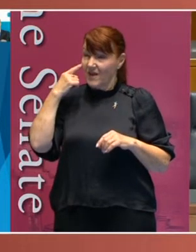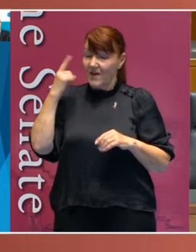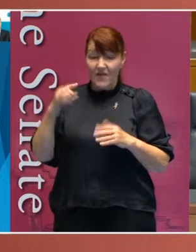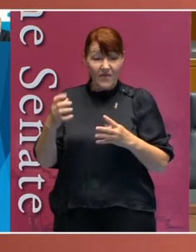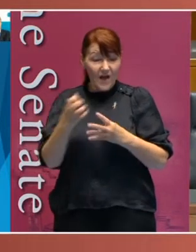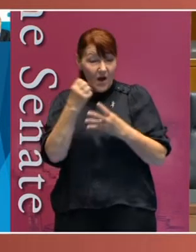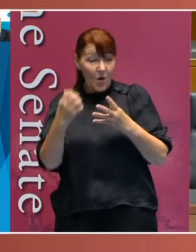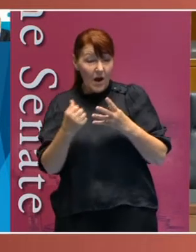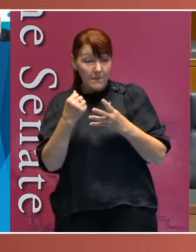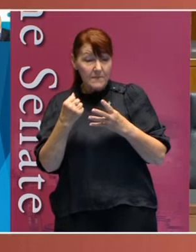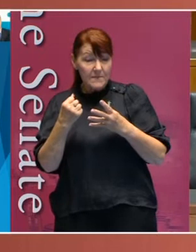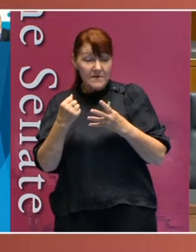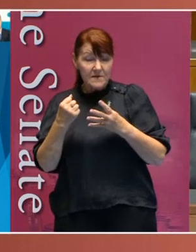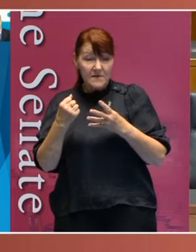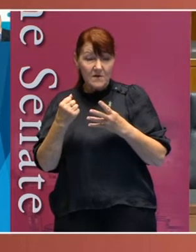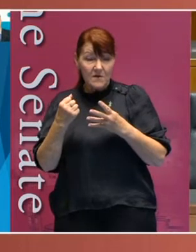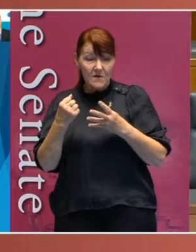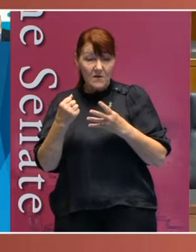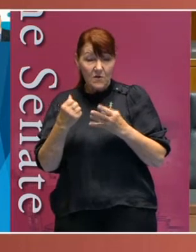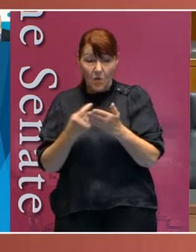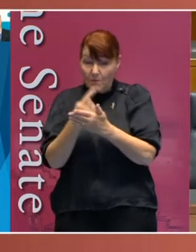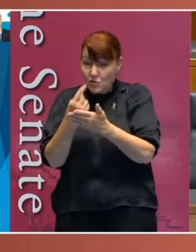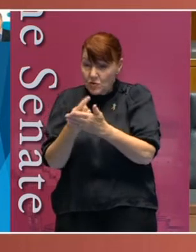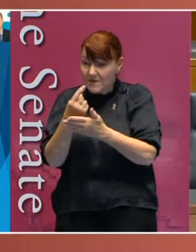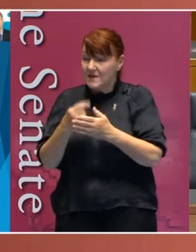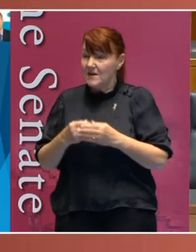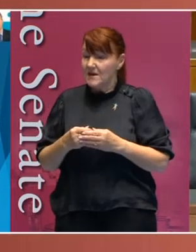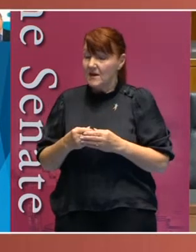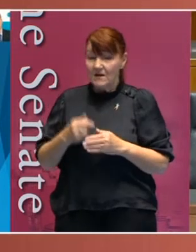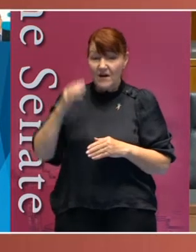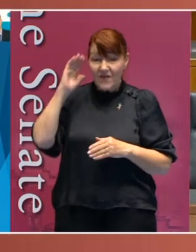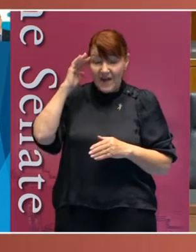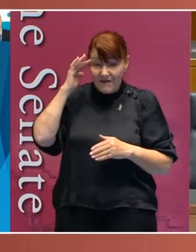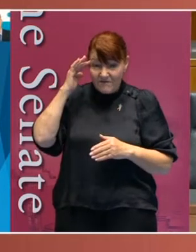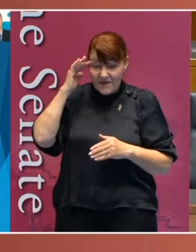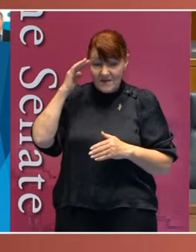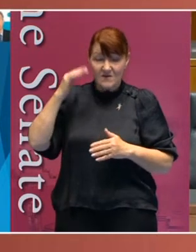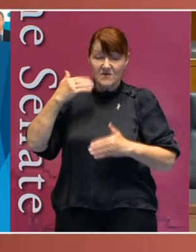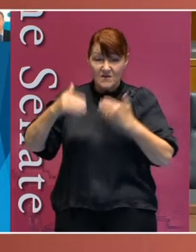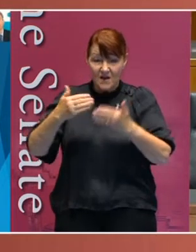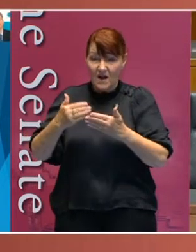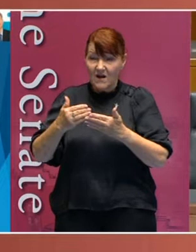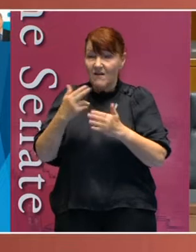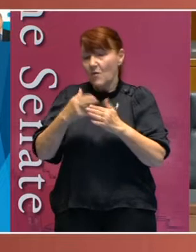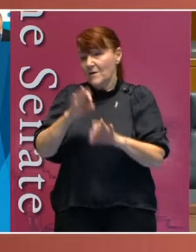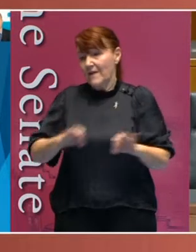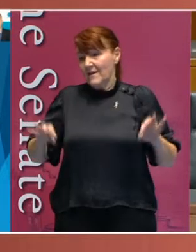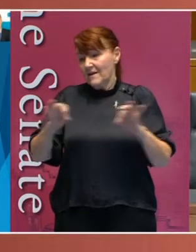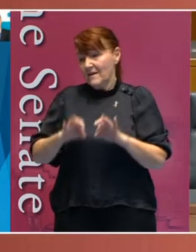the outcomes, the opportunities, the efforts that have been undertaken have been all in vain.